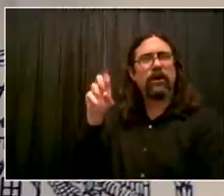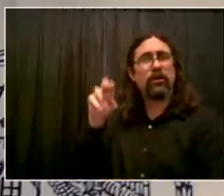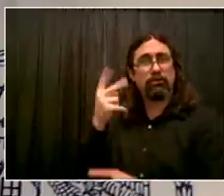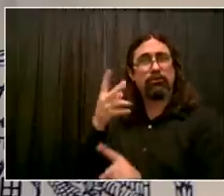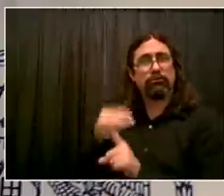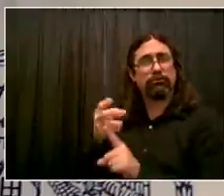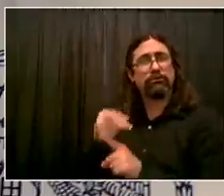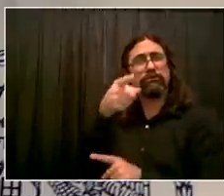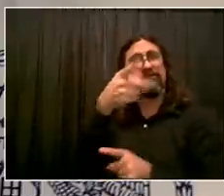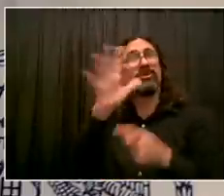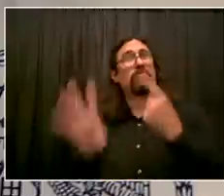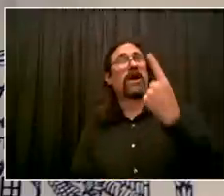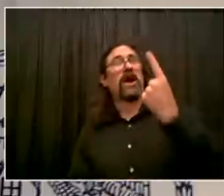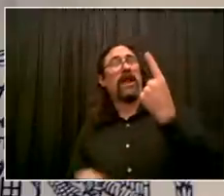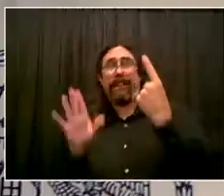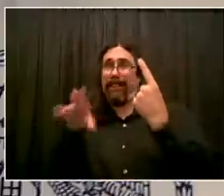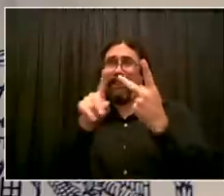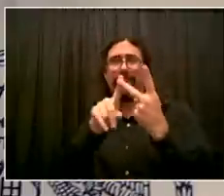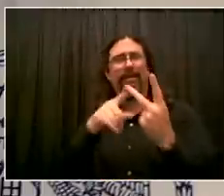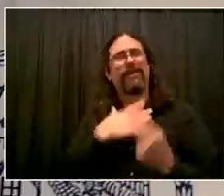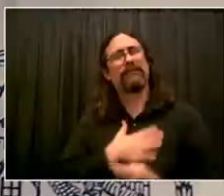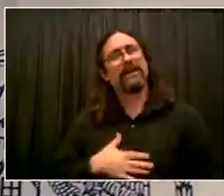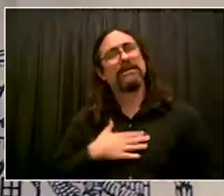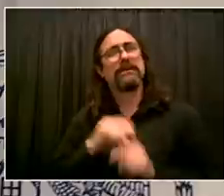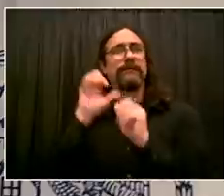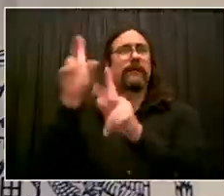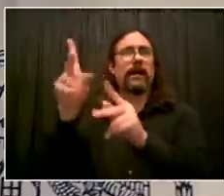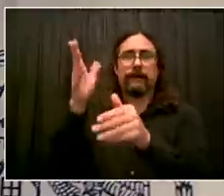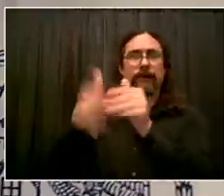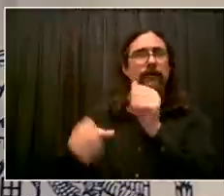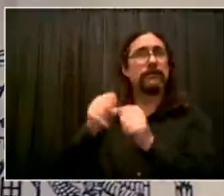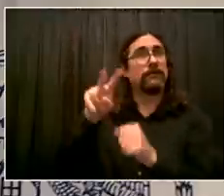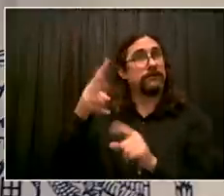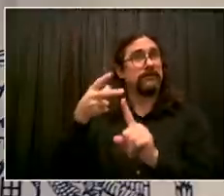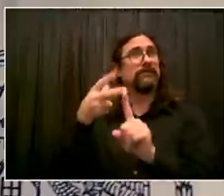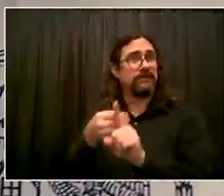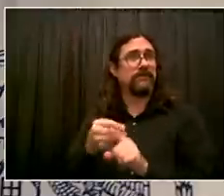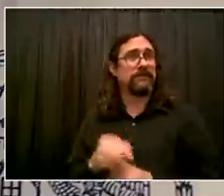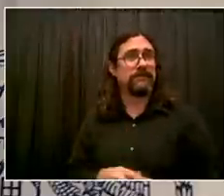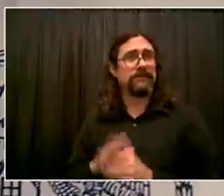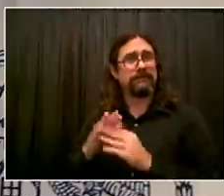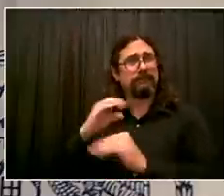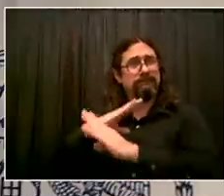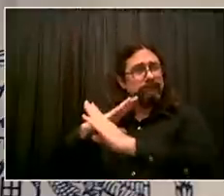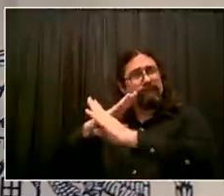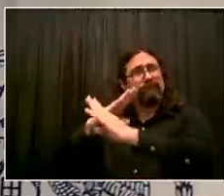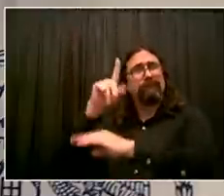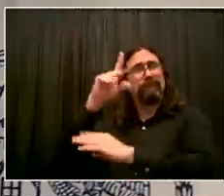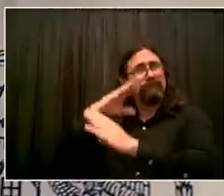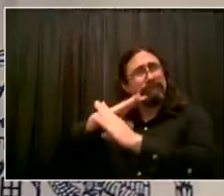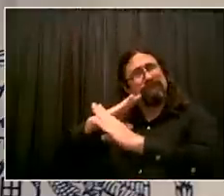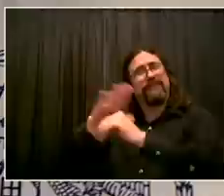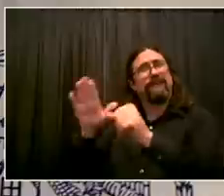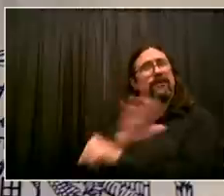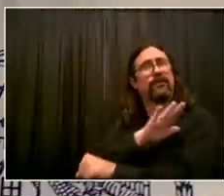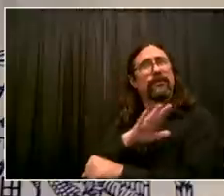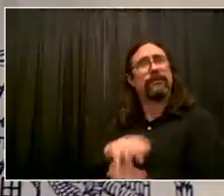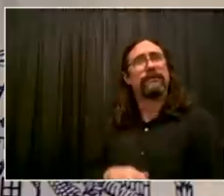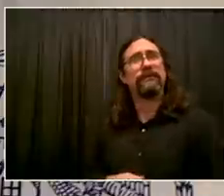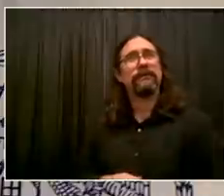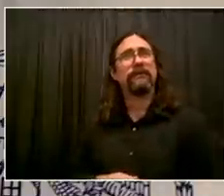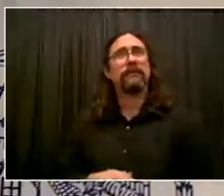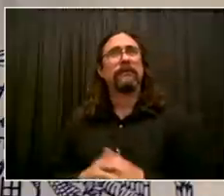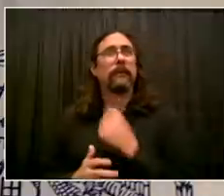update everyone on the school vaccination mandate. There was a court action